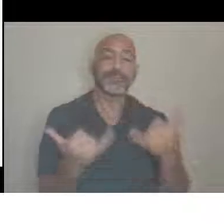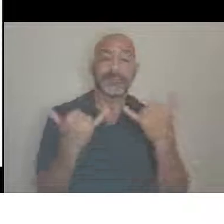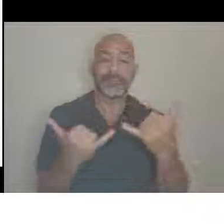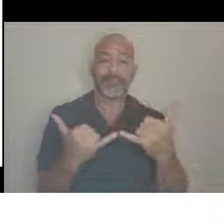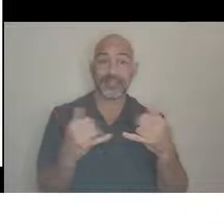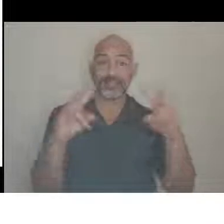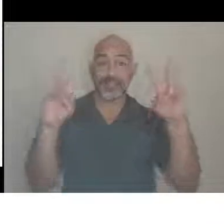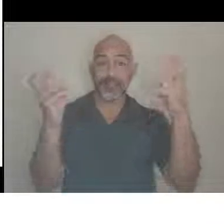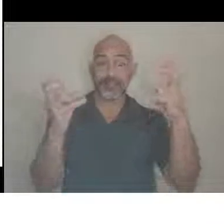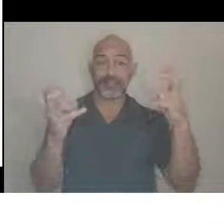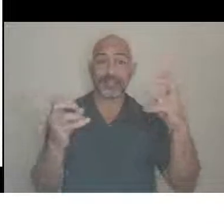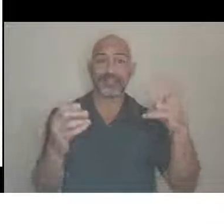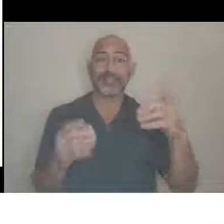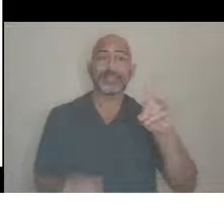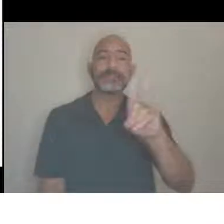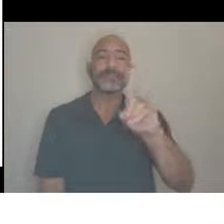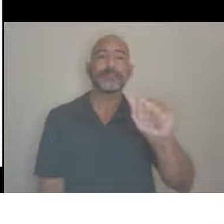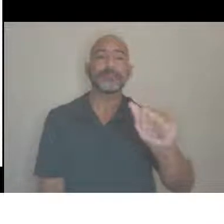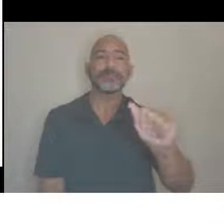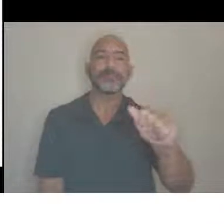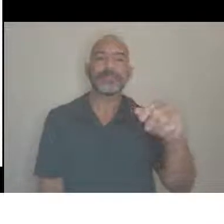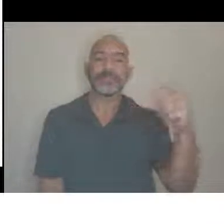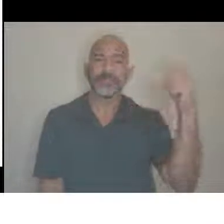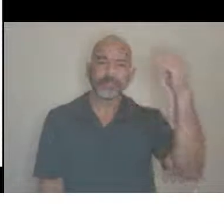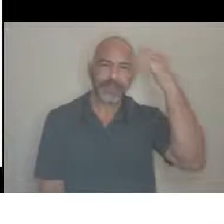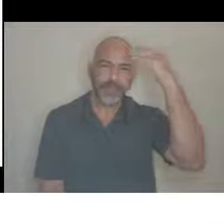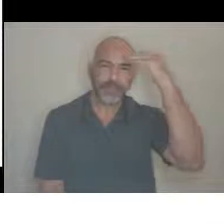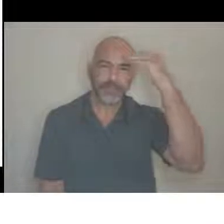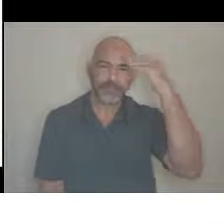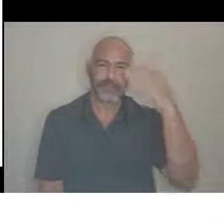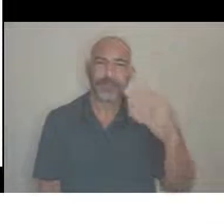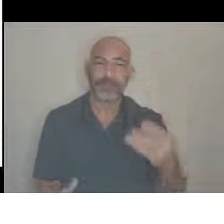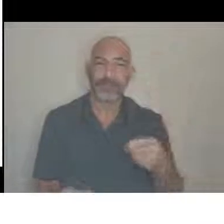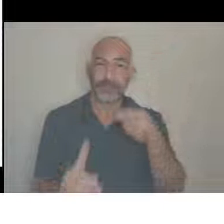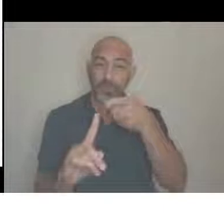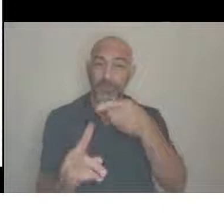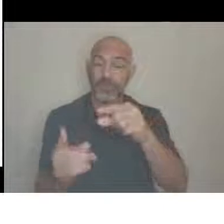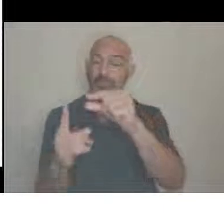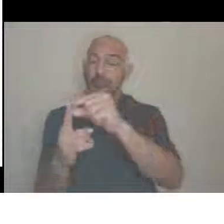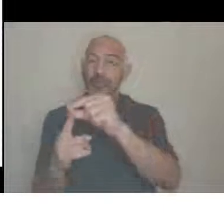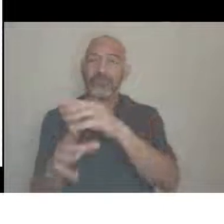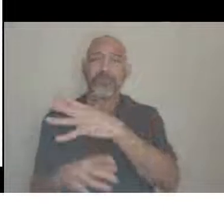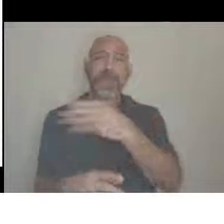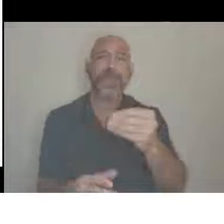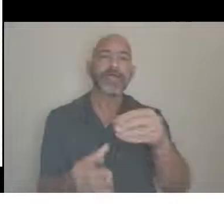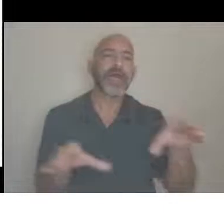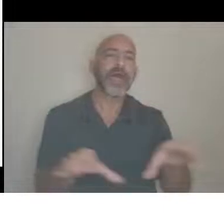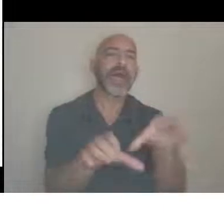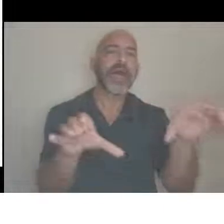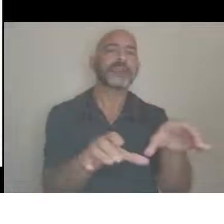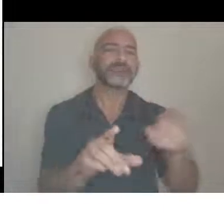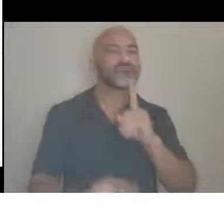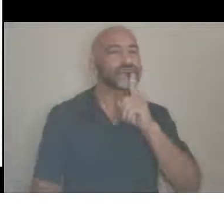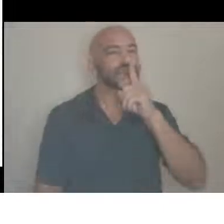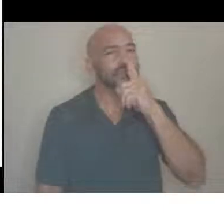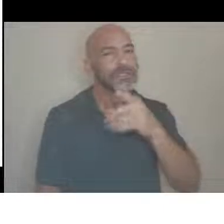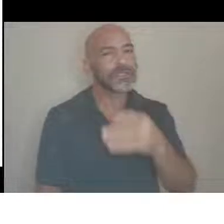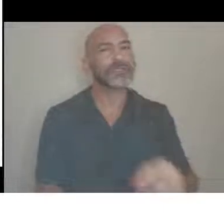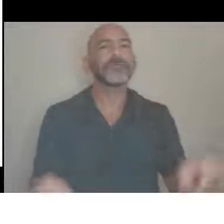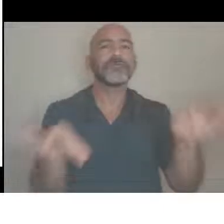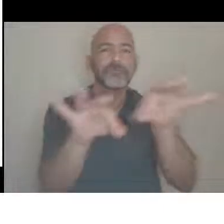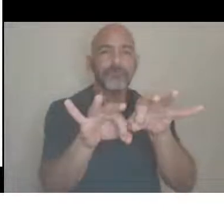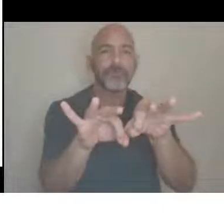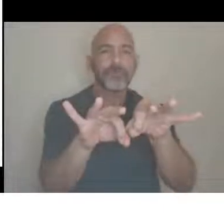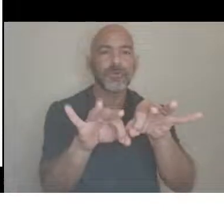matter. To start off with, I want to just give everybody some ground